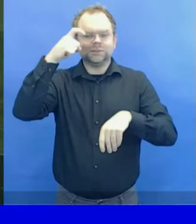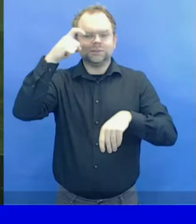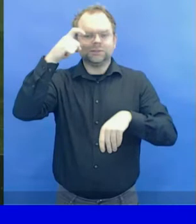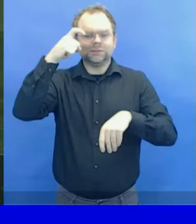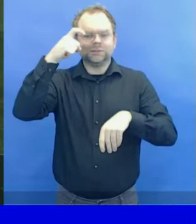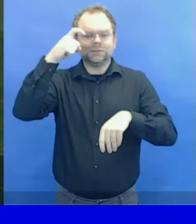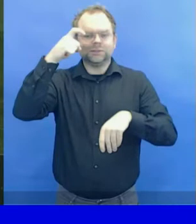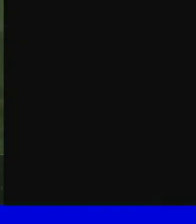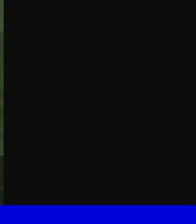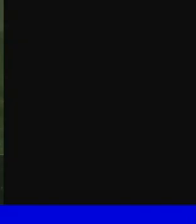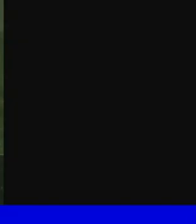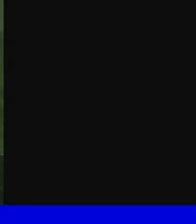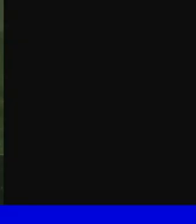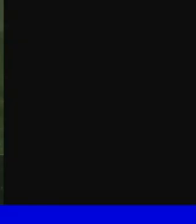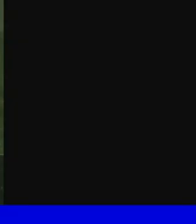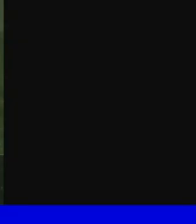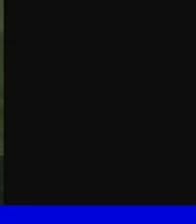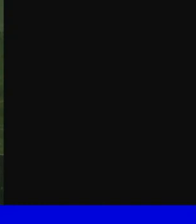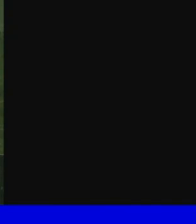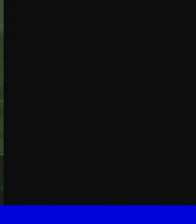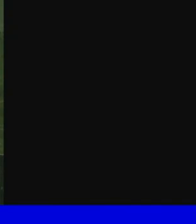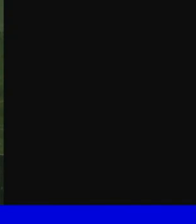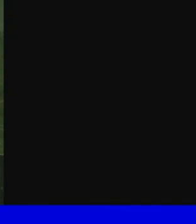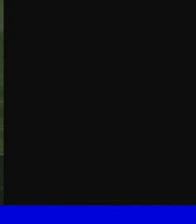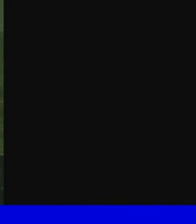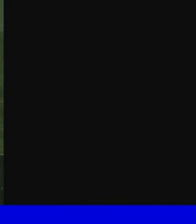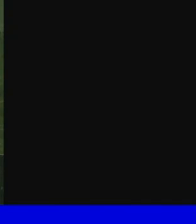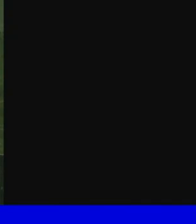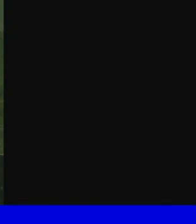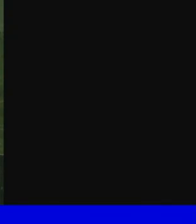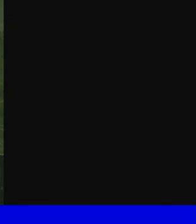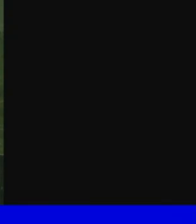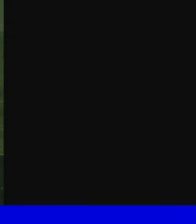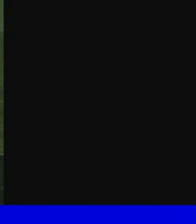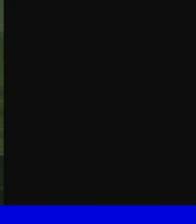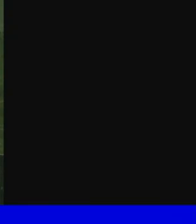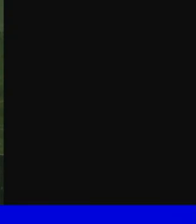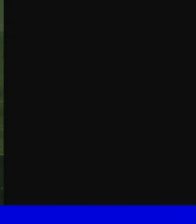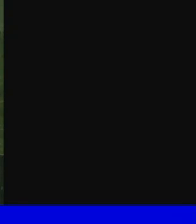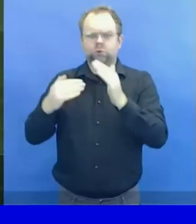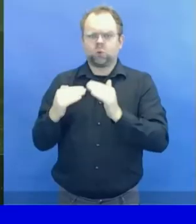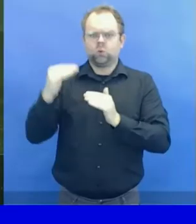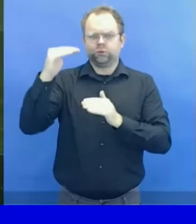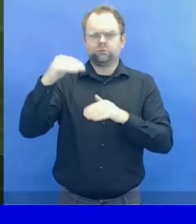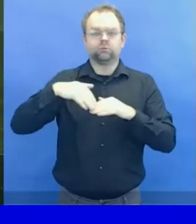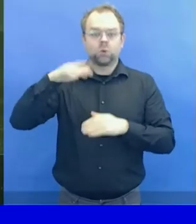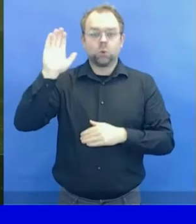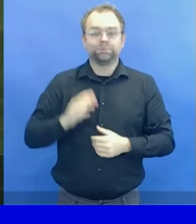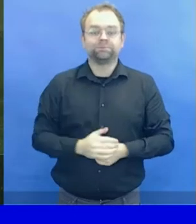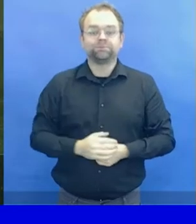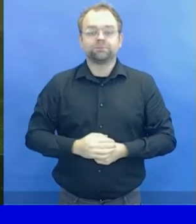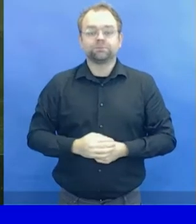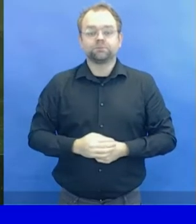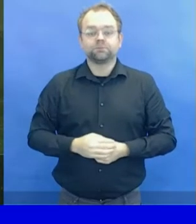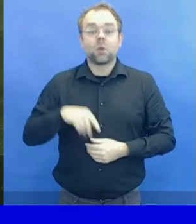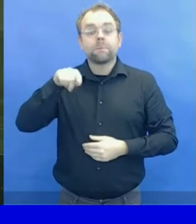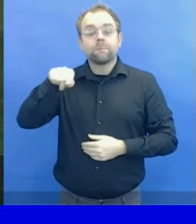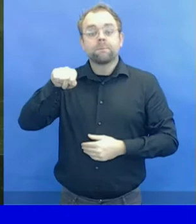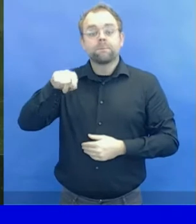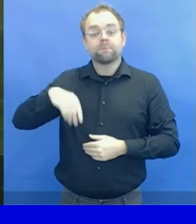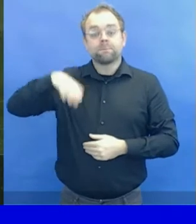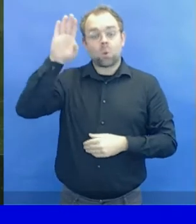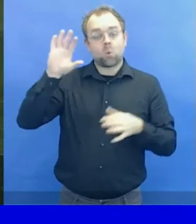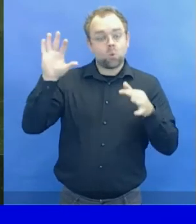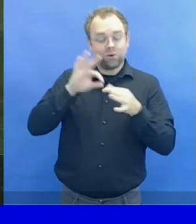to humanitarian action, human rights or sustainable development. But overall, the report